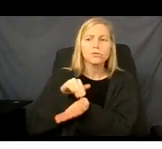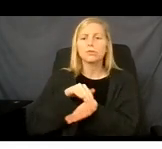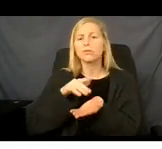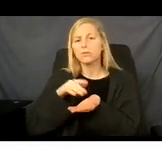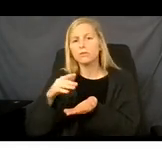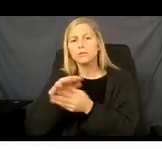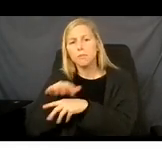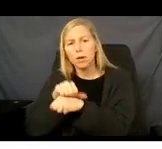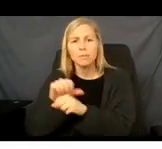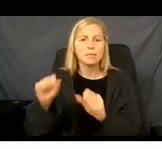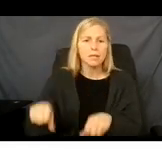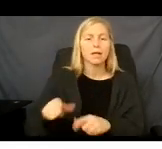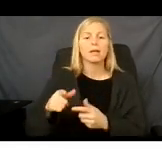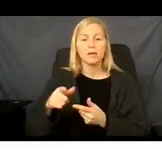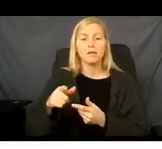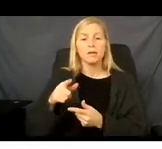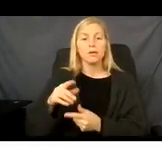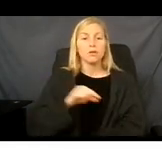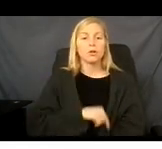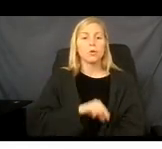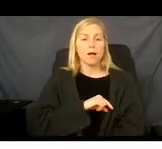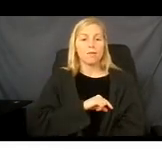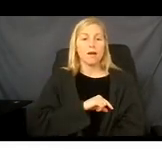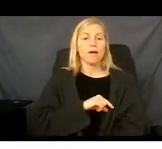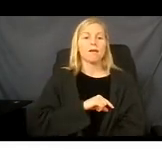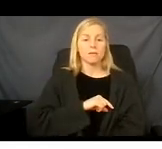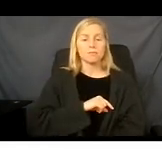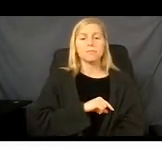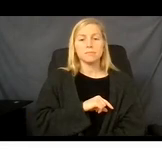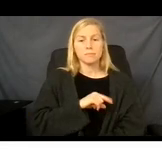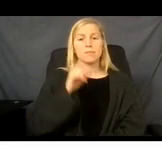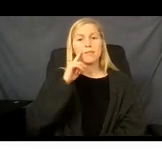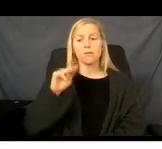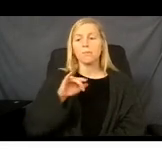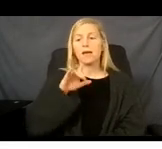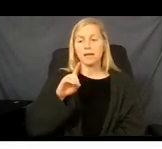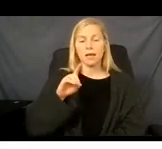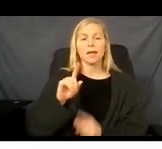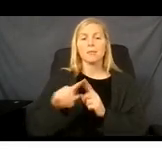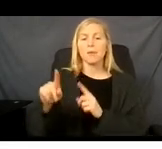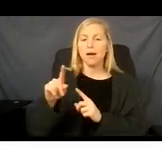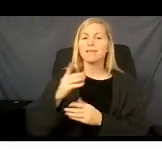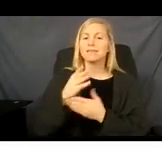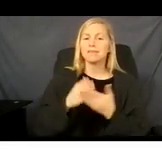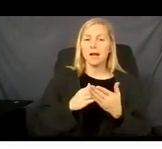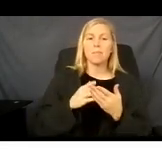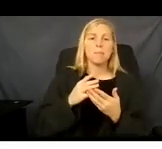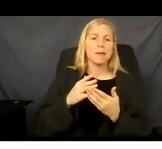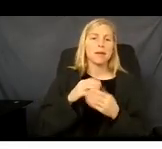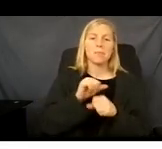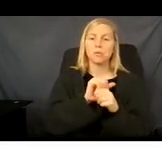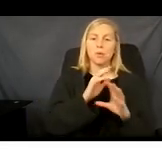for under Medicaid but your employer's coverage will not cover. I've seen that some employers coverage do not cover dental